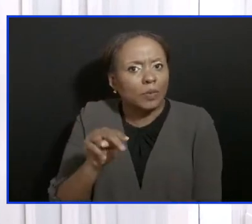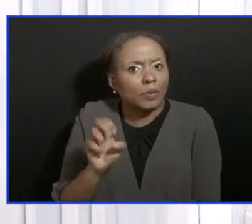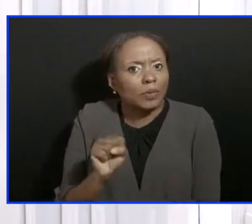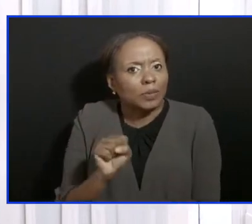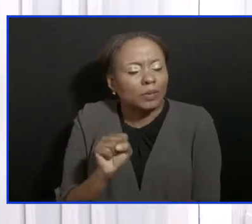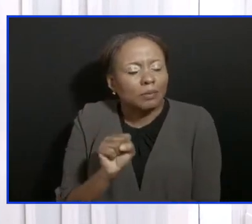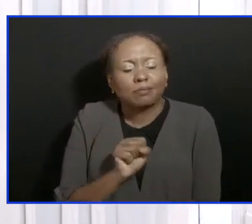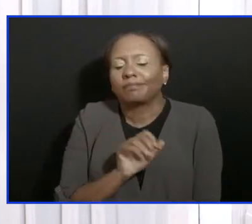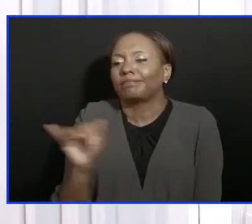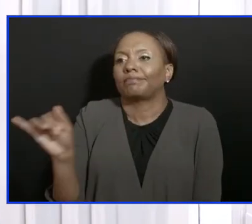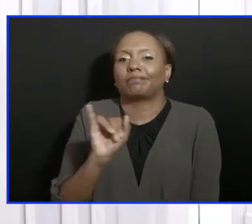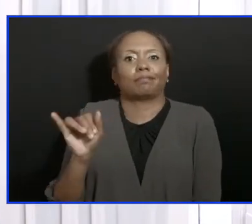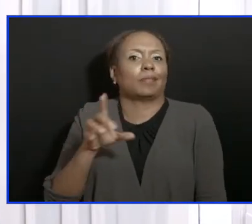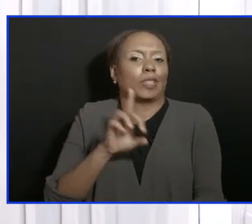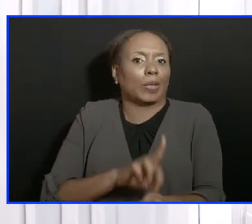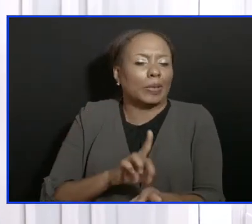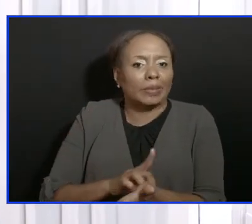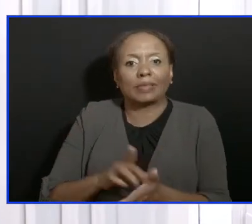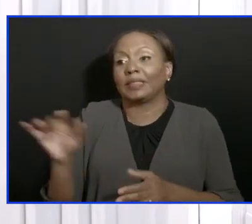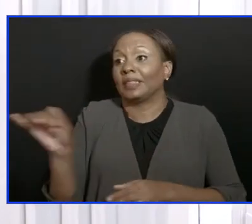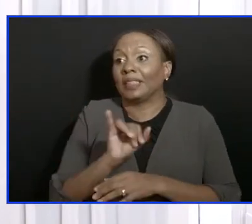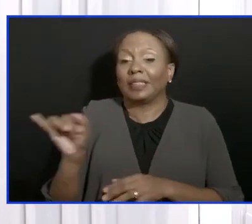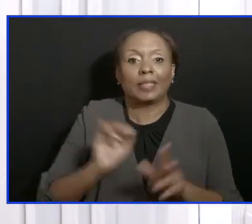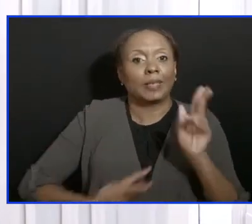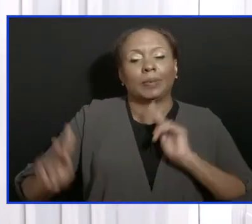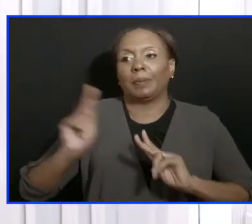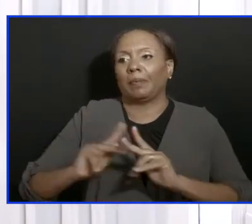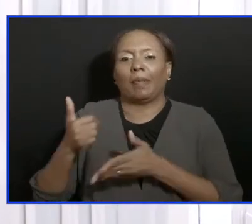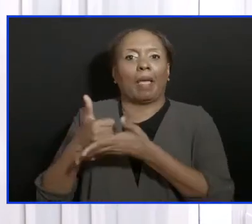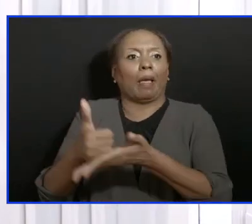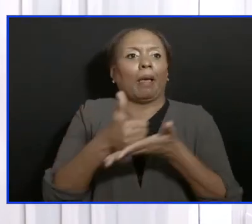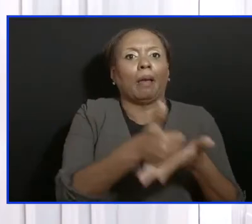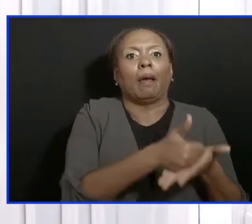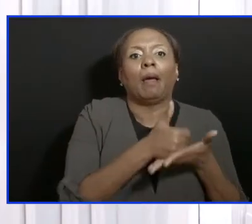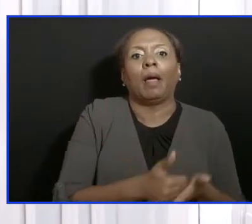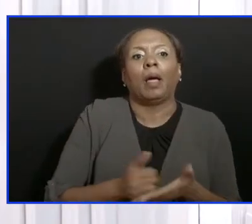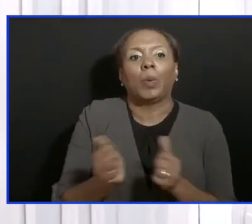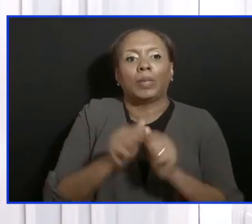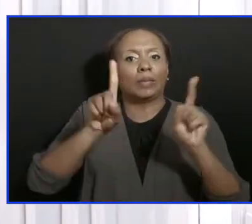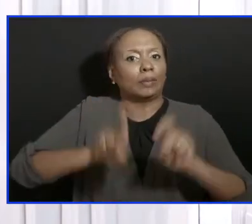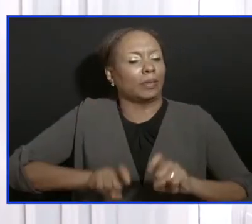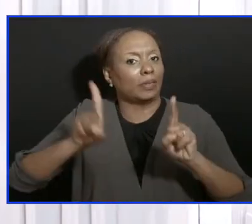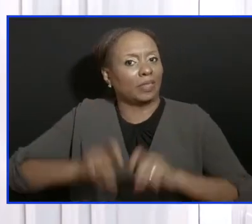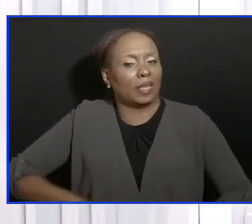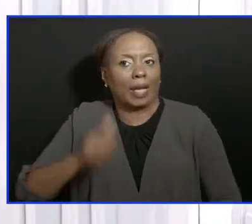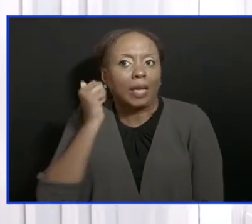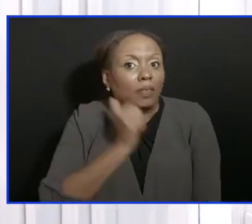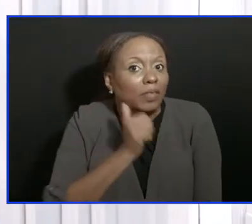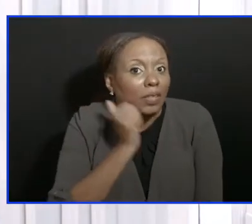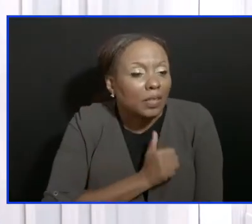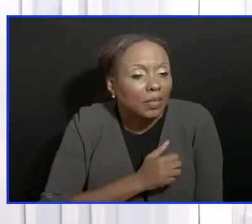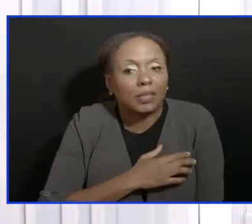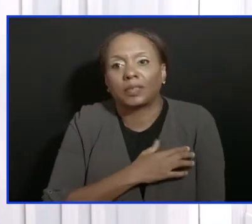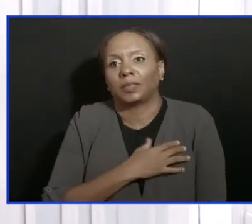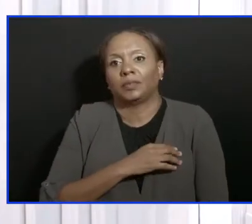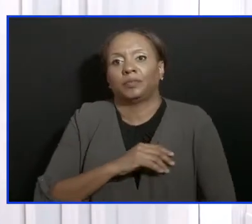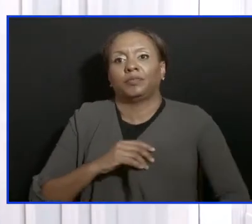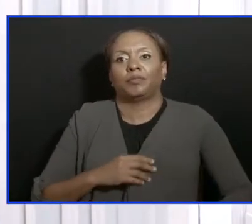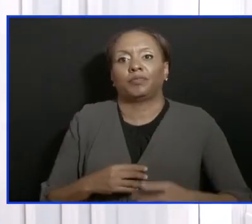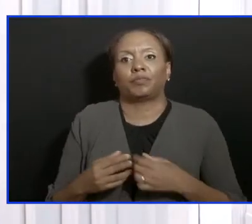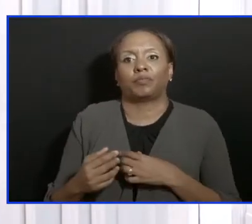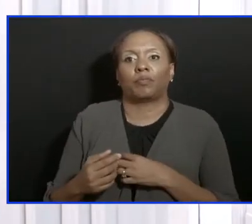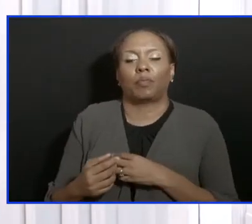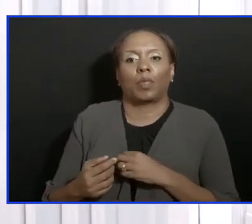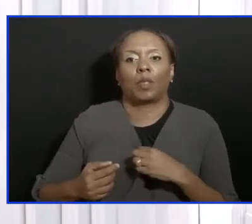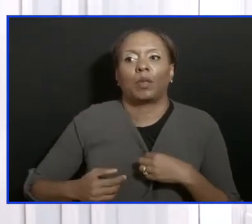to manage in the EOC every day. It's the same people who are helping to manage with the testing and the expanded things. We've tried to create a separate